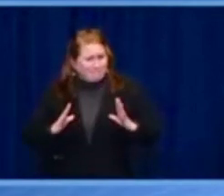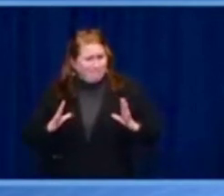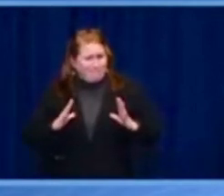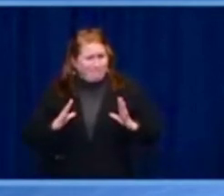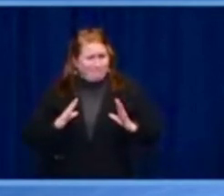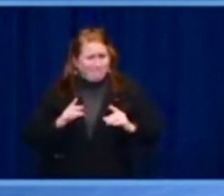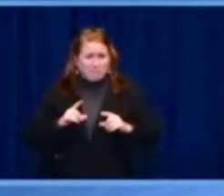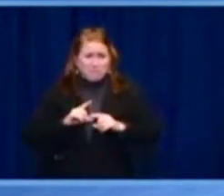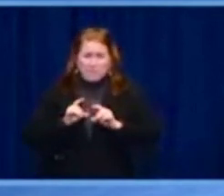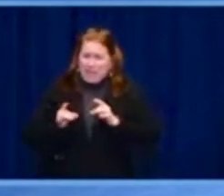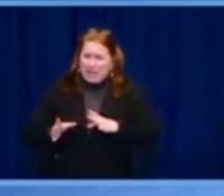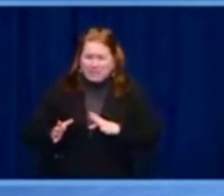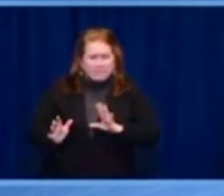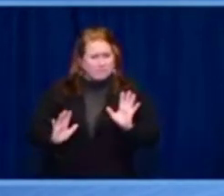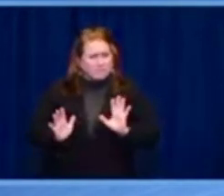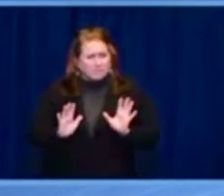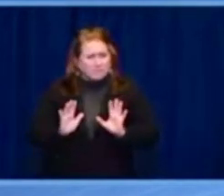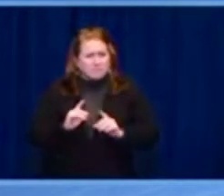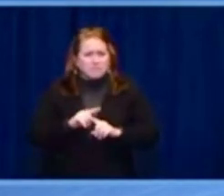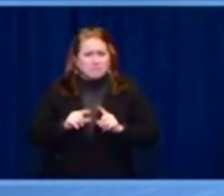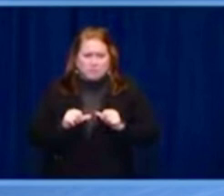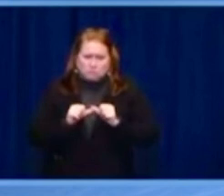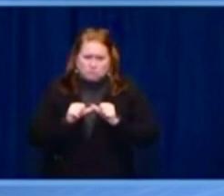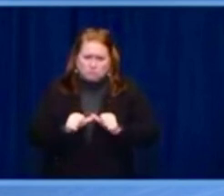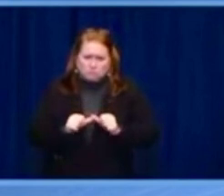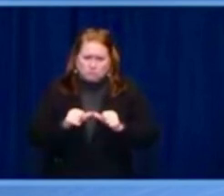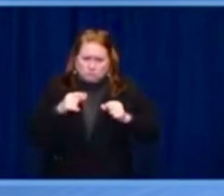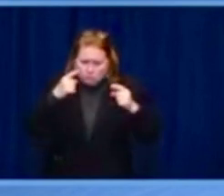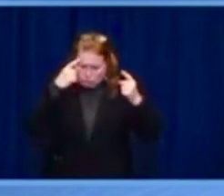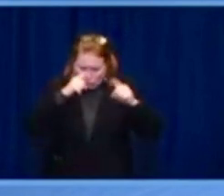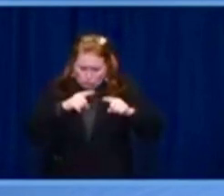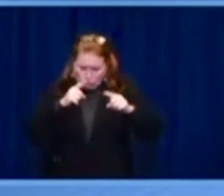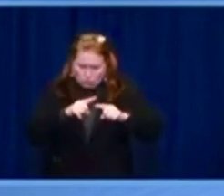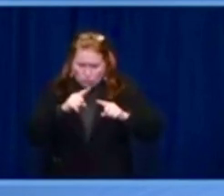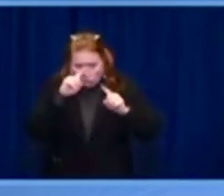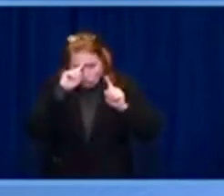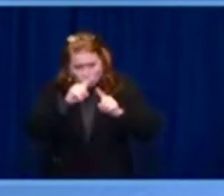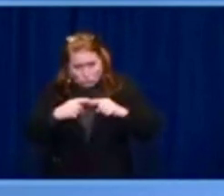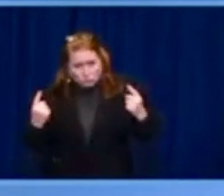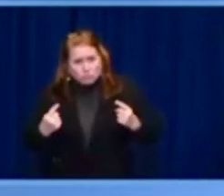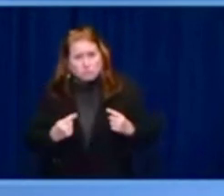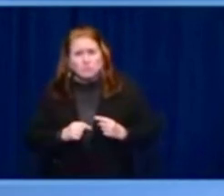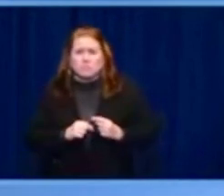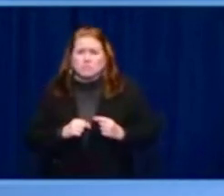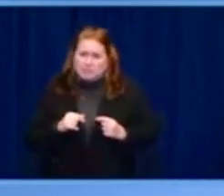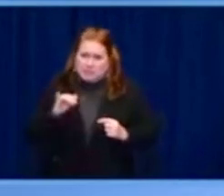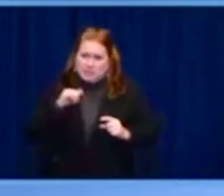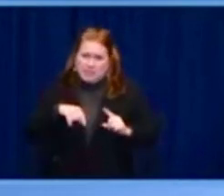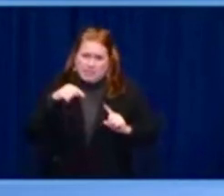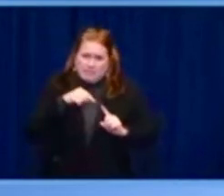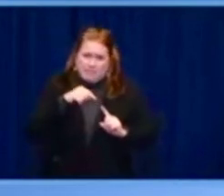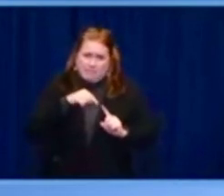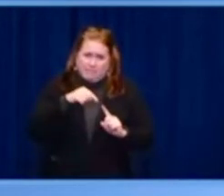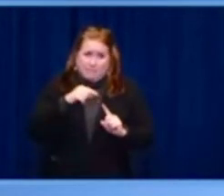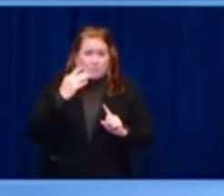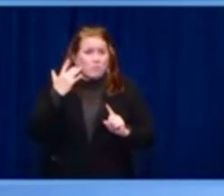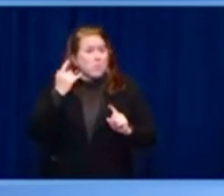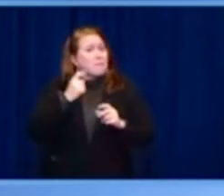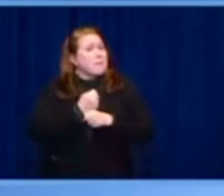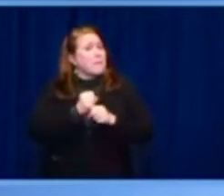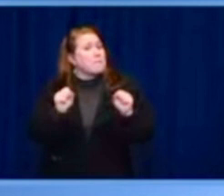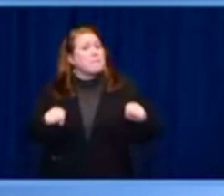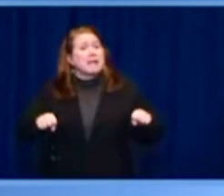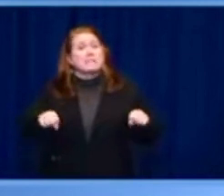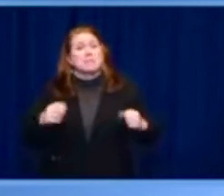and racial justice and invest in young people, protect the LGBTQ plus of individuals, our